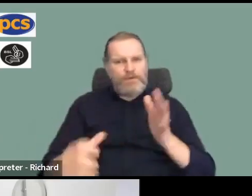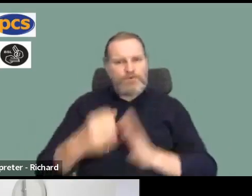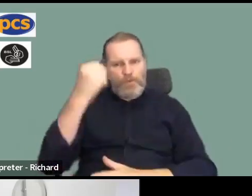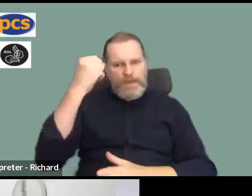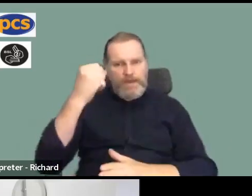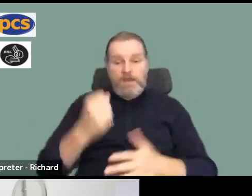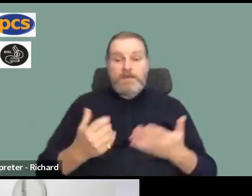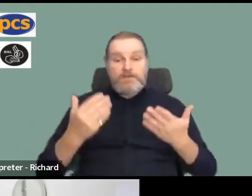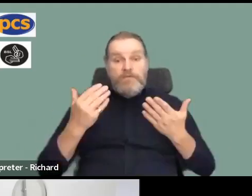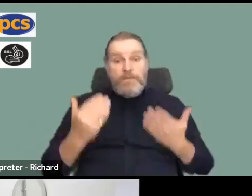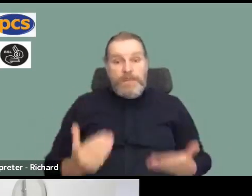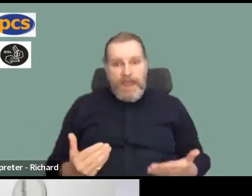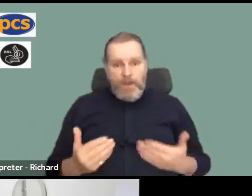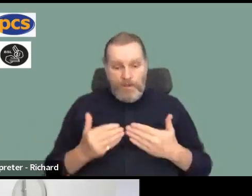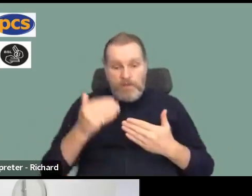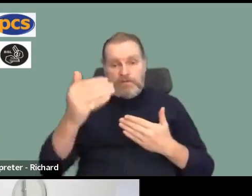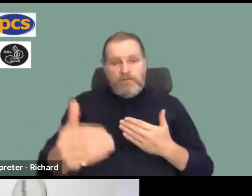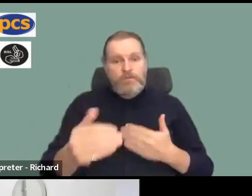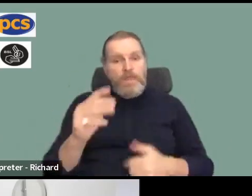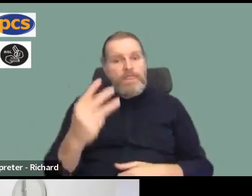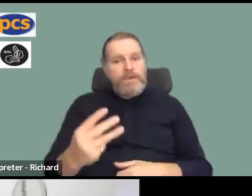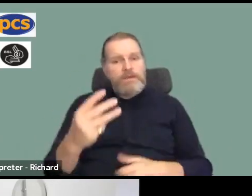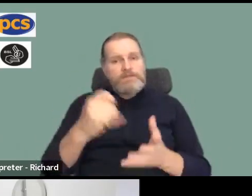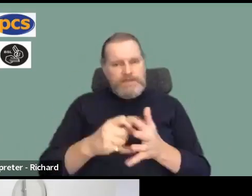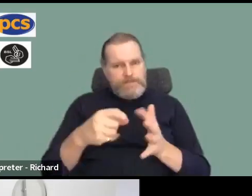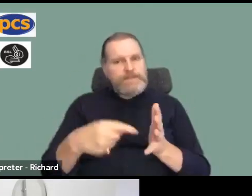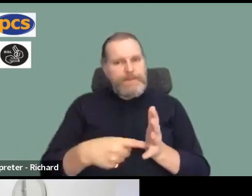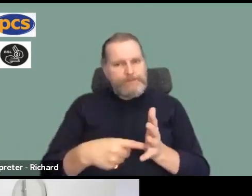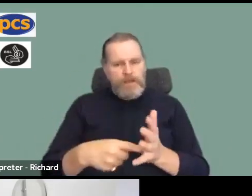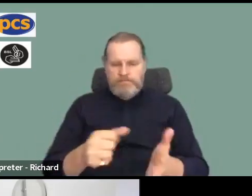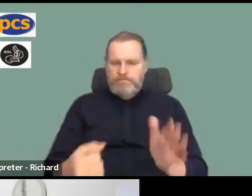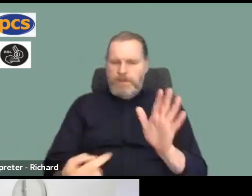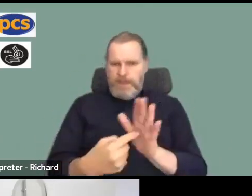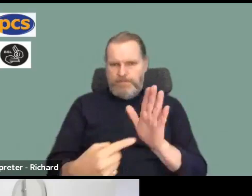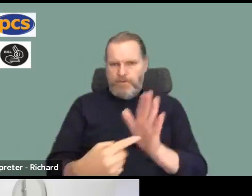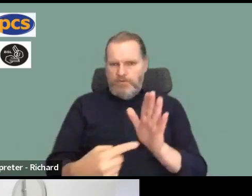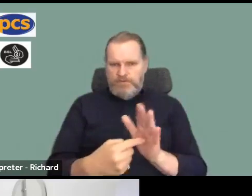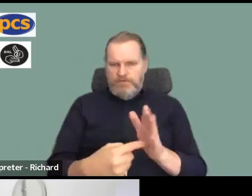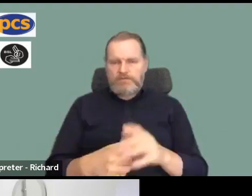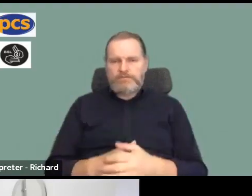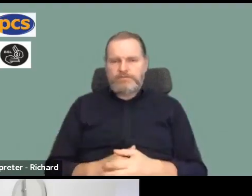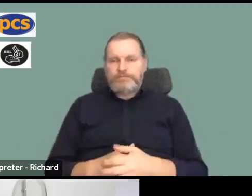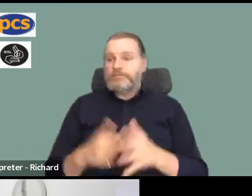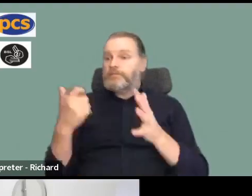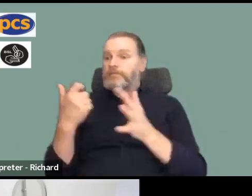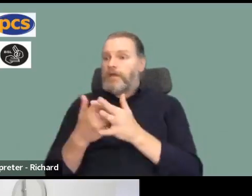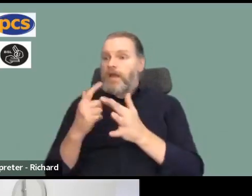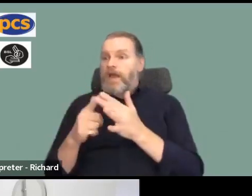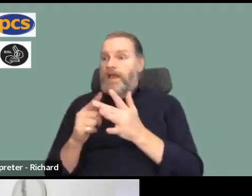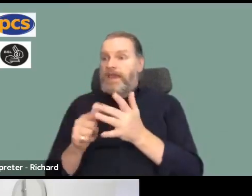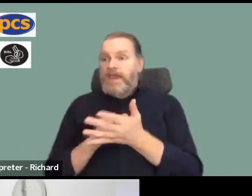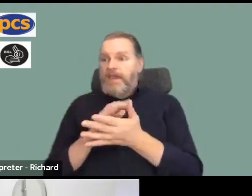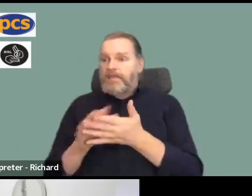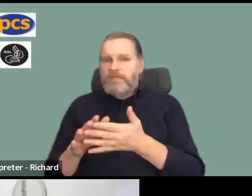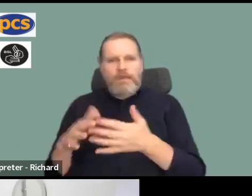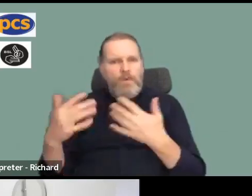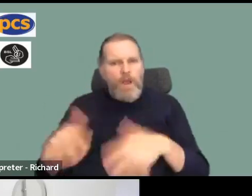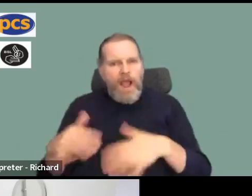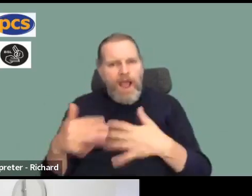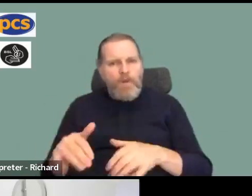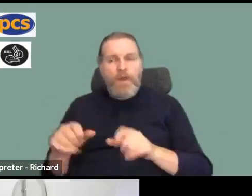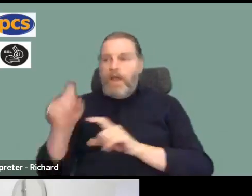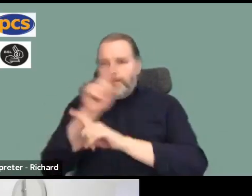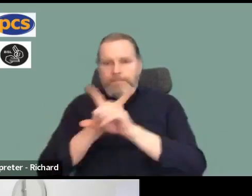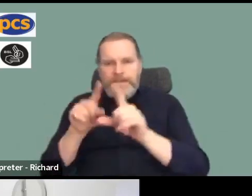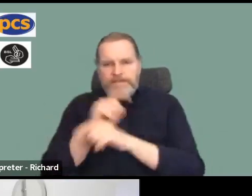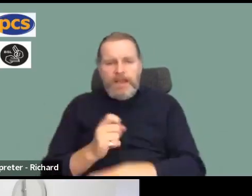between now and the 3rd of September, I think is really important. Great to hear what Keith Crane told us. I mean, if there's been a members meeting of 164